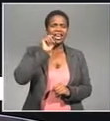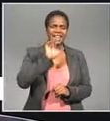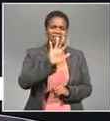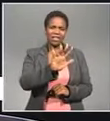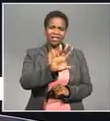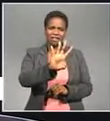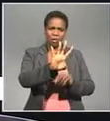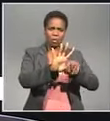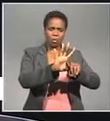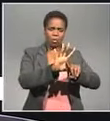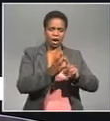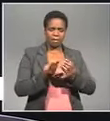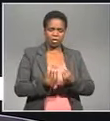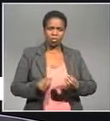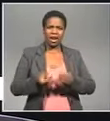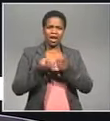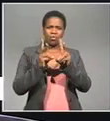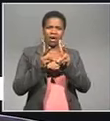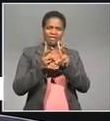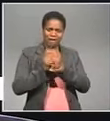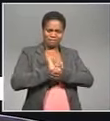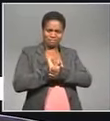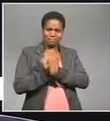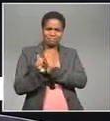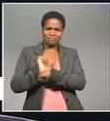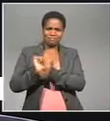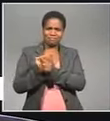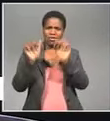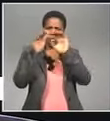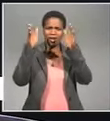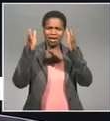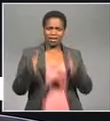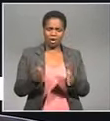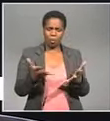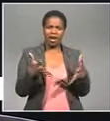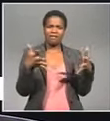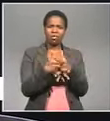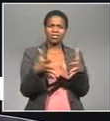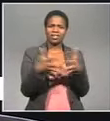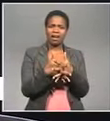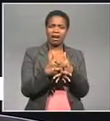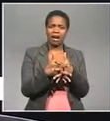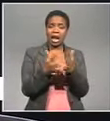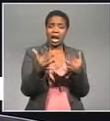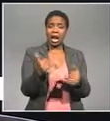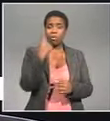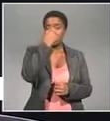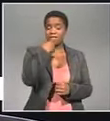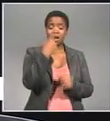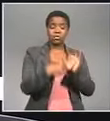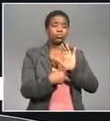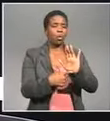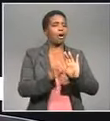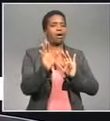a 54 year old woman is being investigated for the abuse of 12 children now we are not identifying her at this